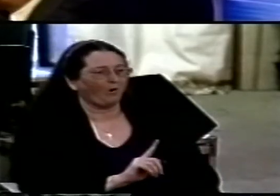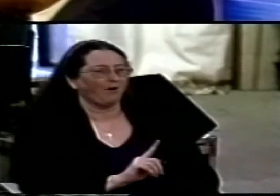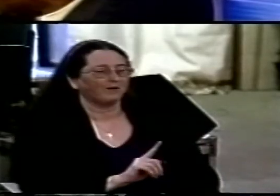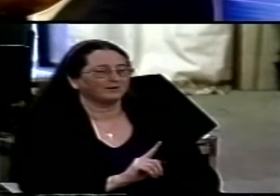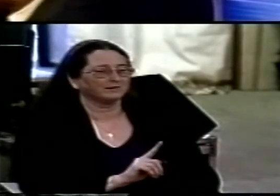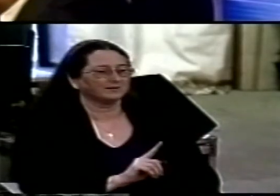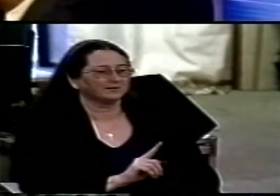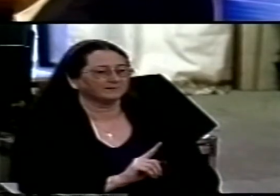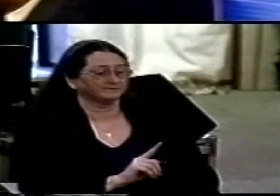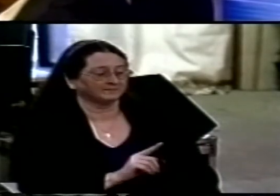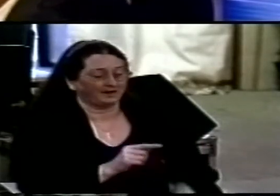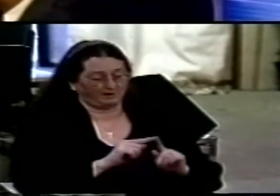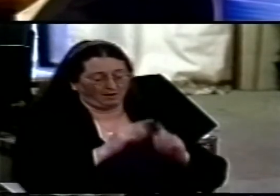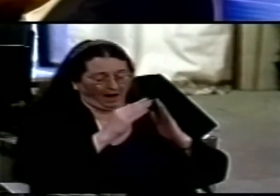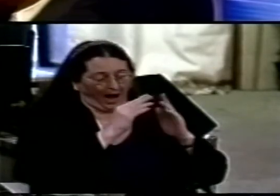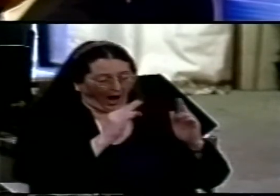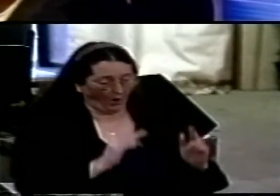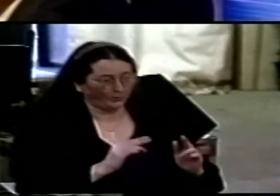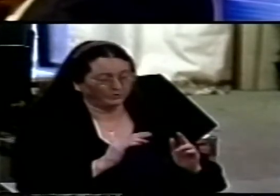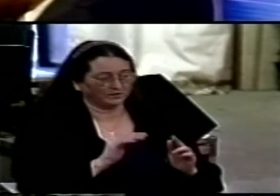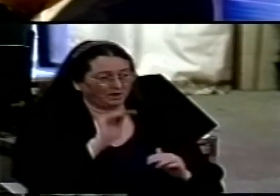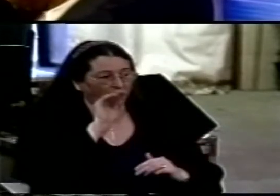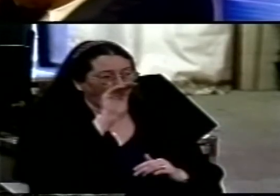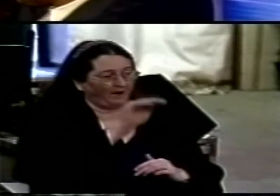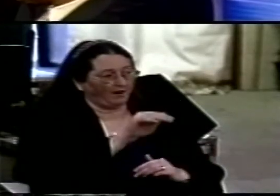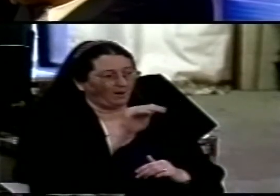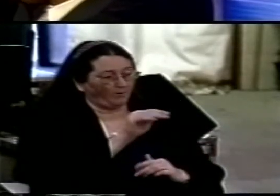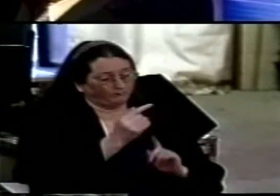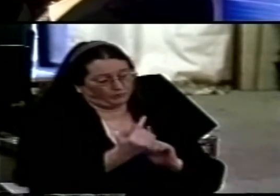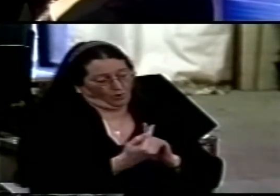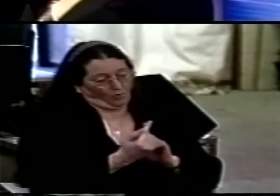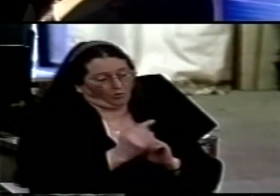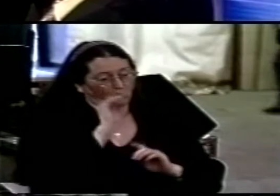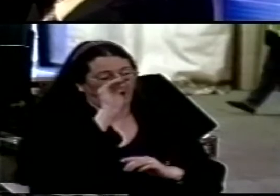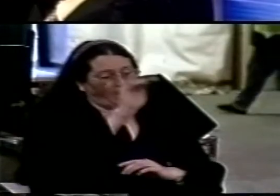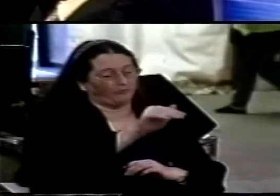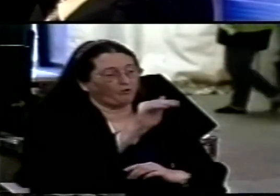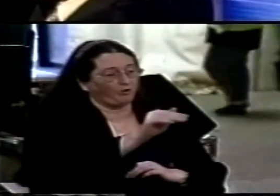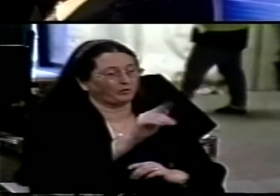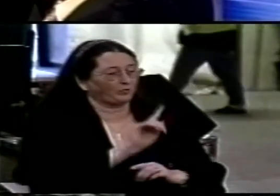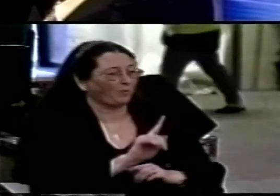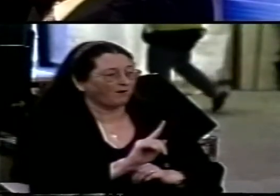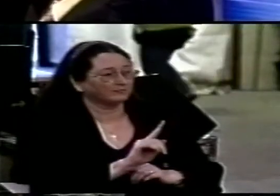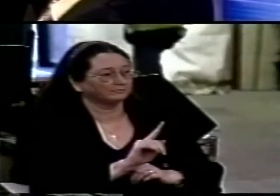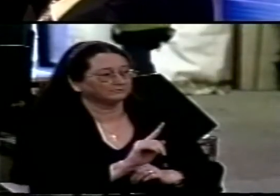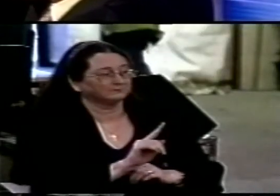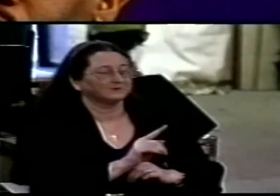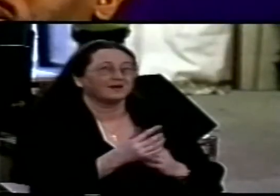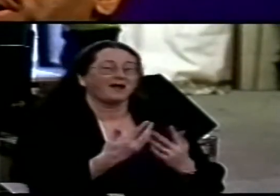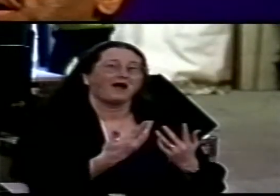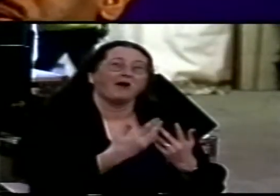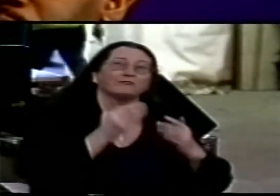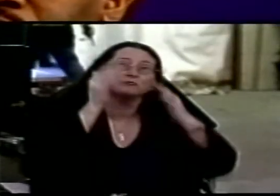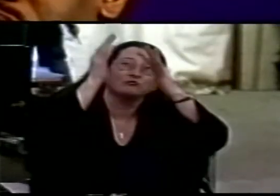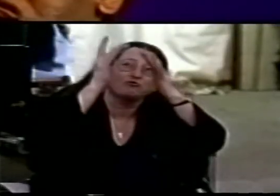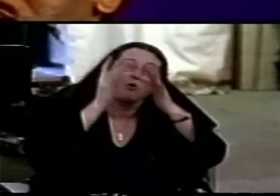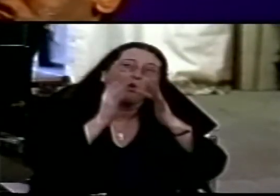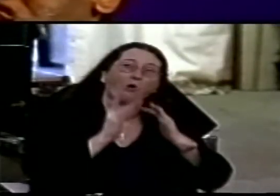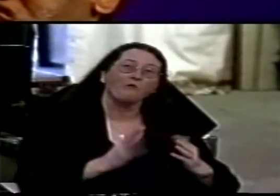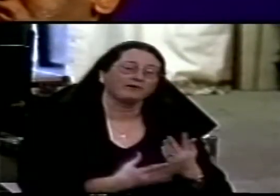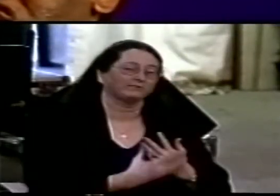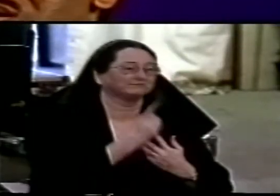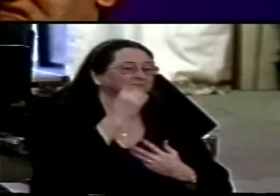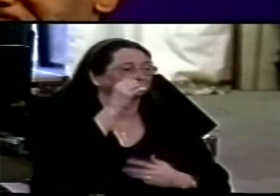domestically locally regionally internationally may be the extent to which the glory of God